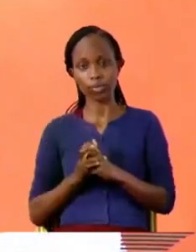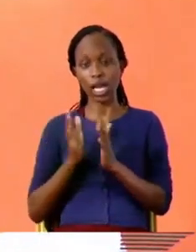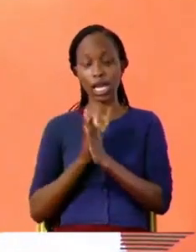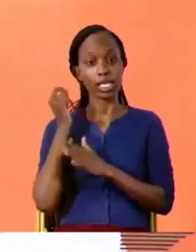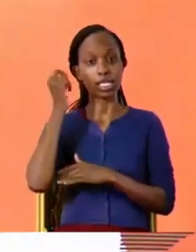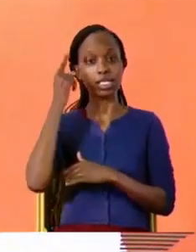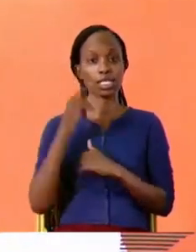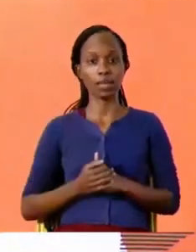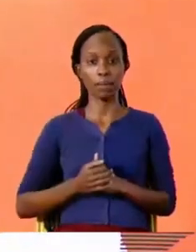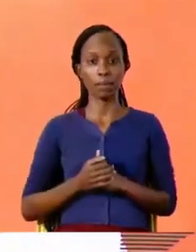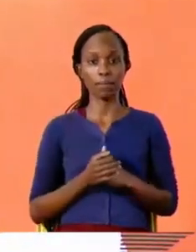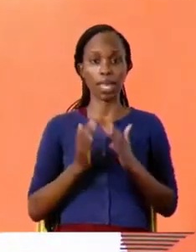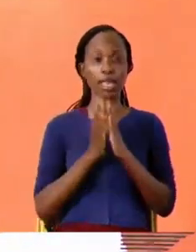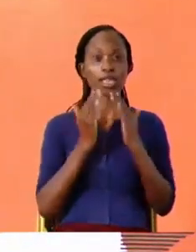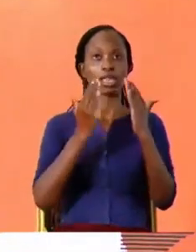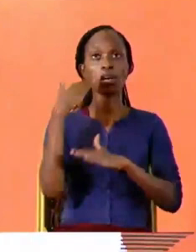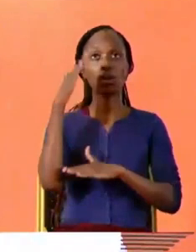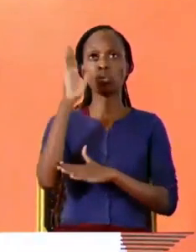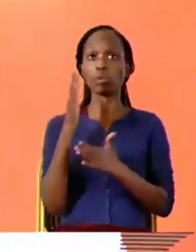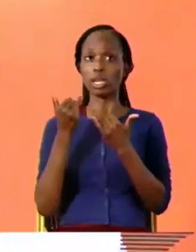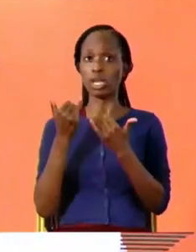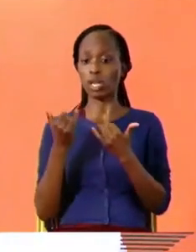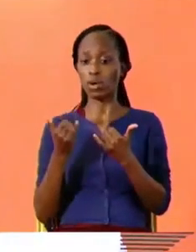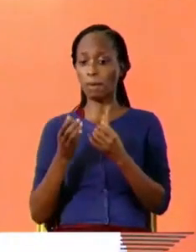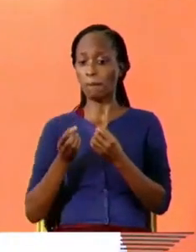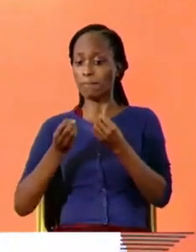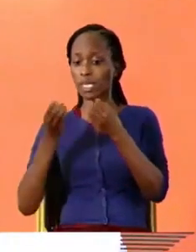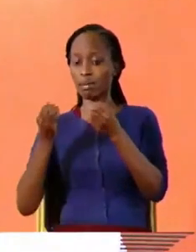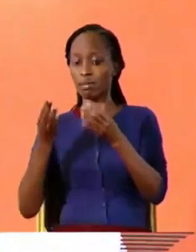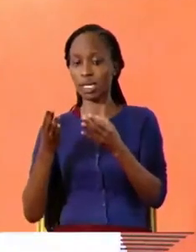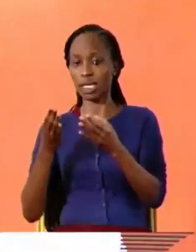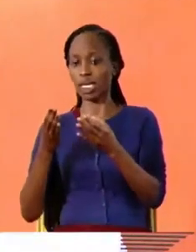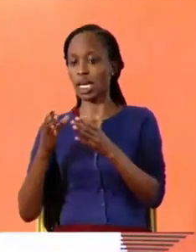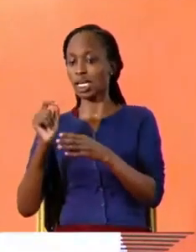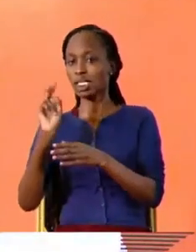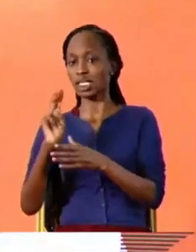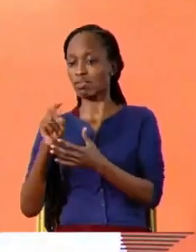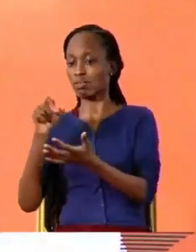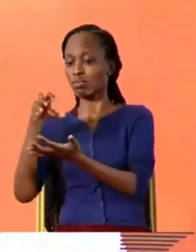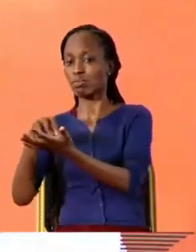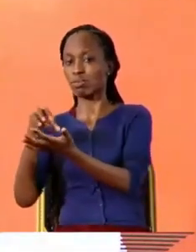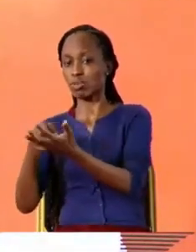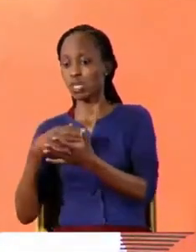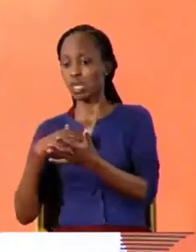and thank God now most stations incorporate sign language and that is phenomenal